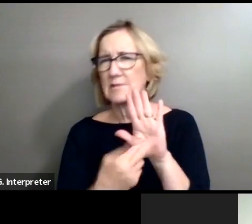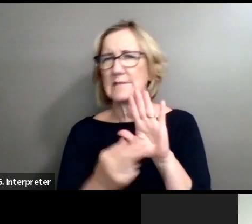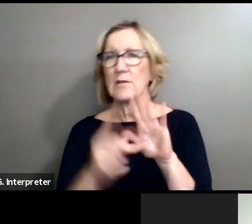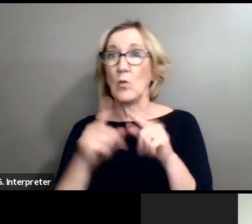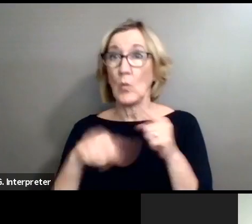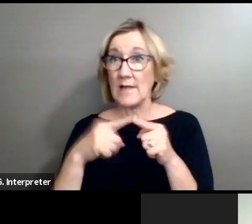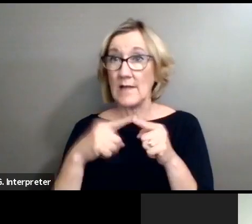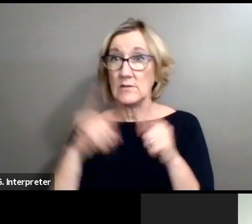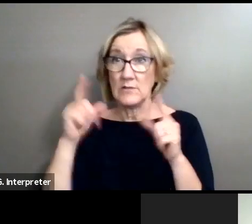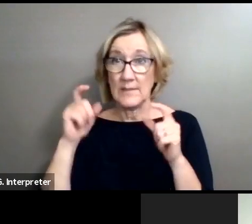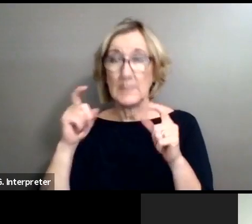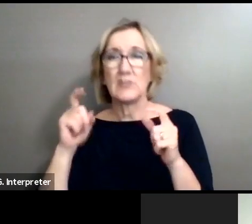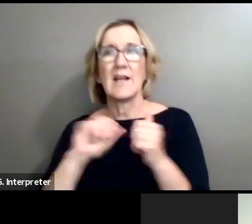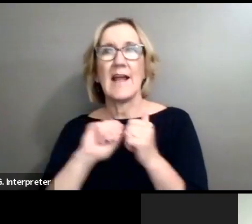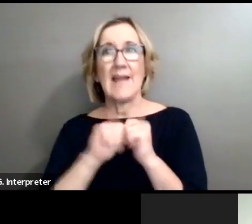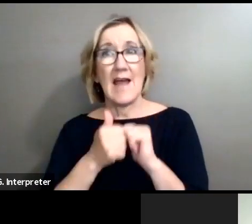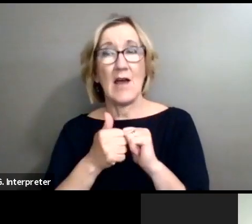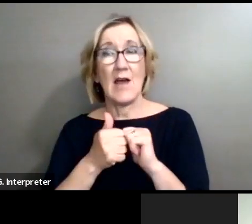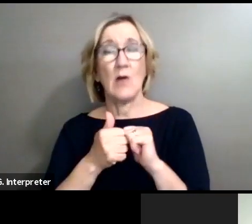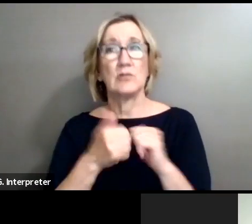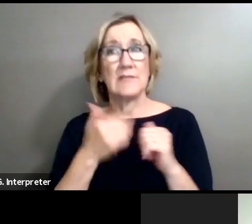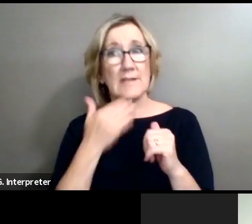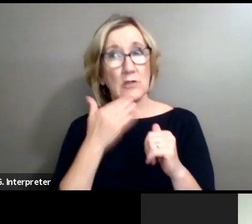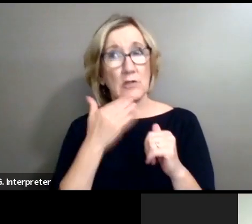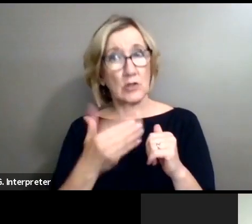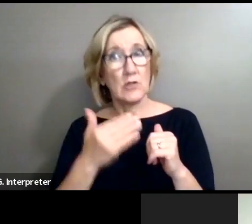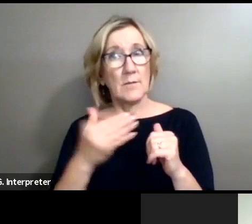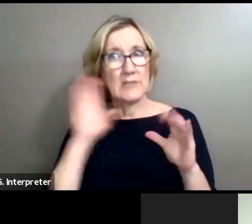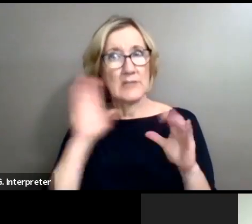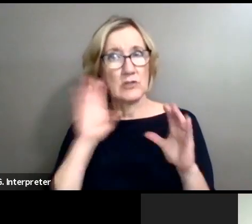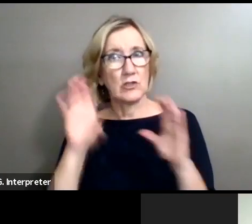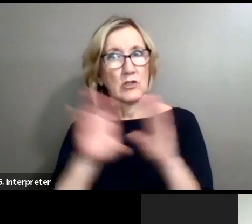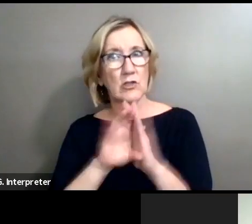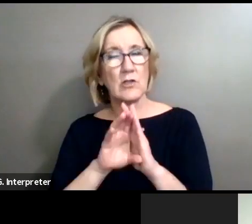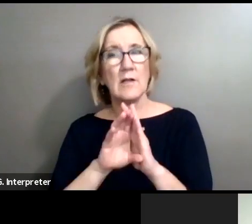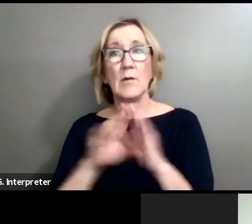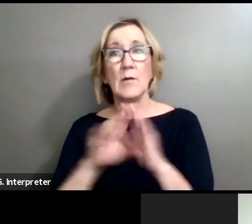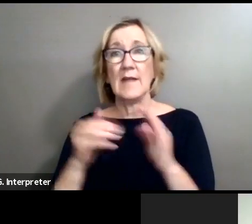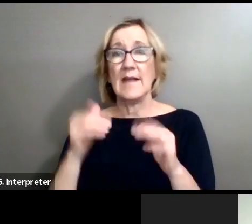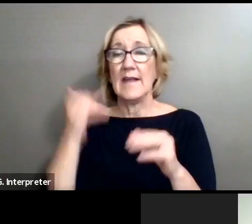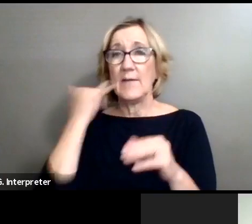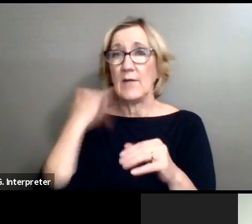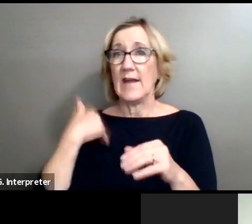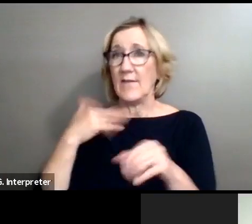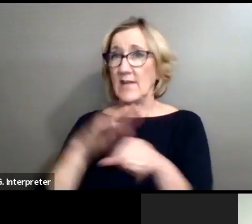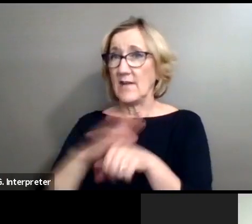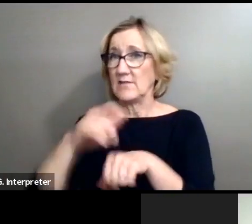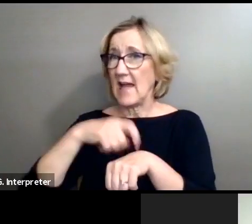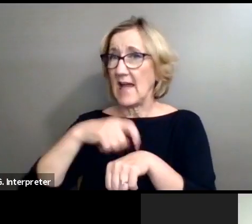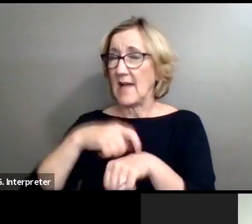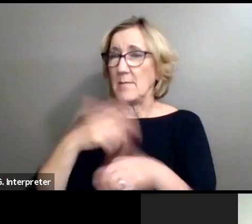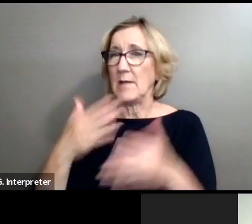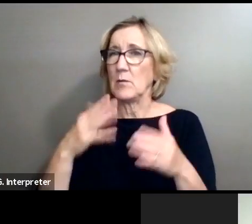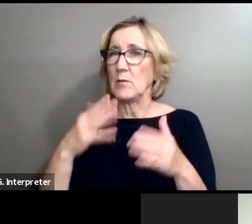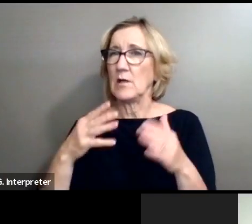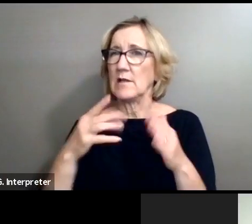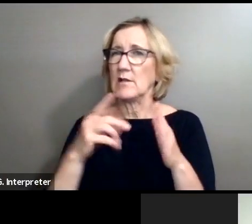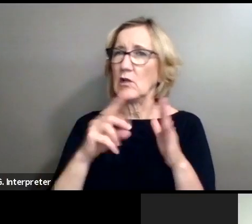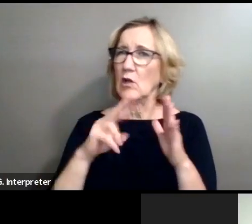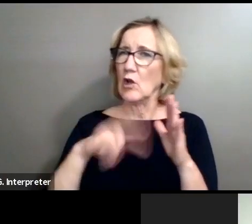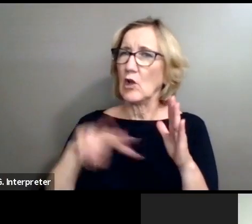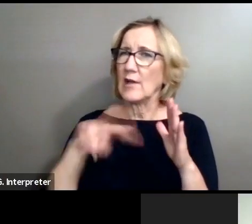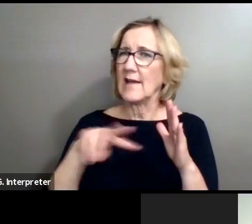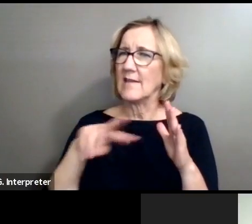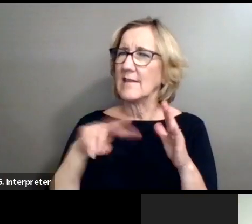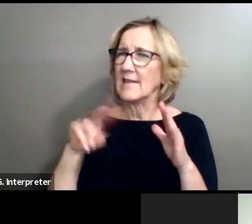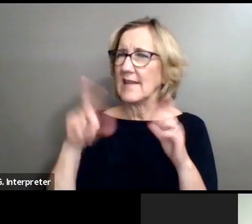kind of looks like to take a good picture. And then if we have enough time, we'll explore some of the accessories and maybe look at the camera that Trevor takes